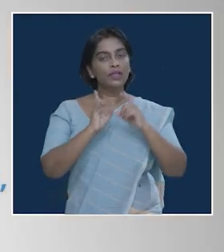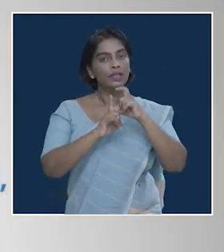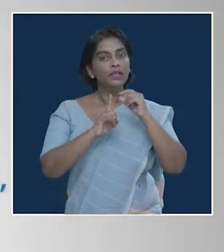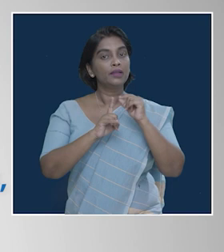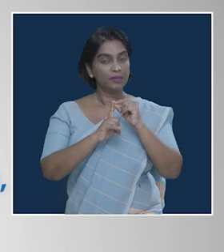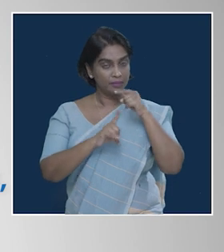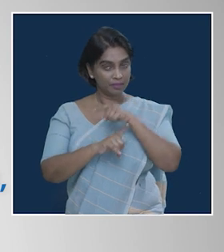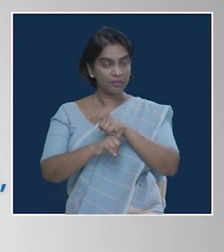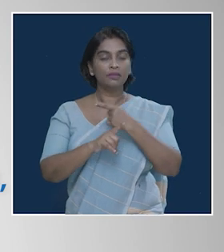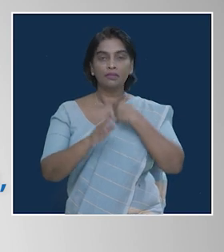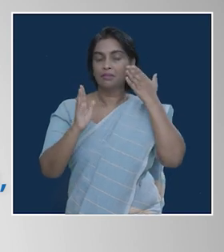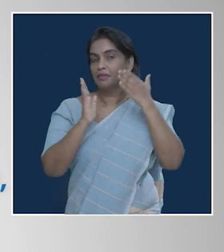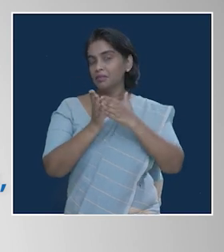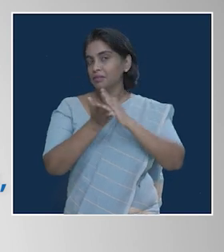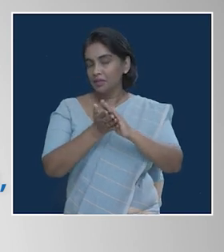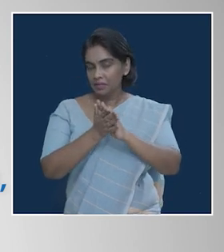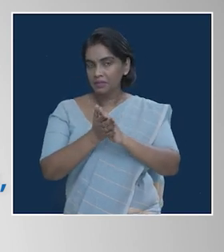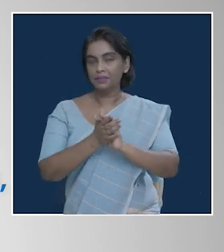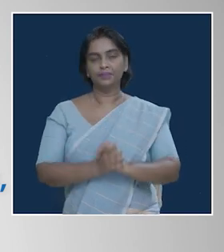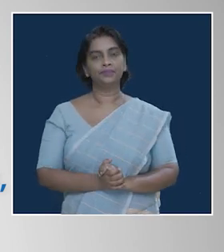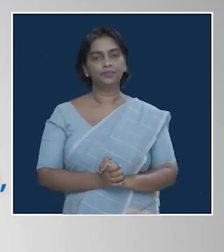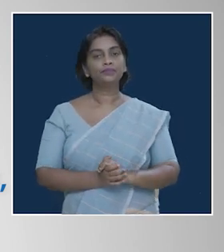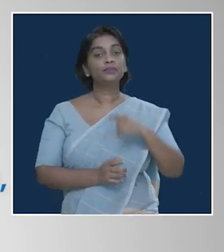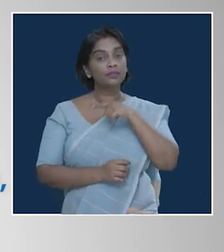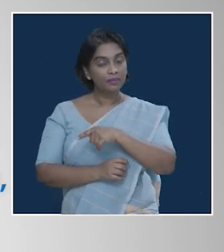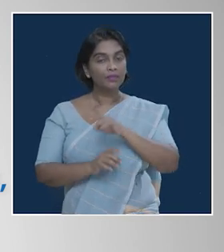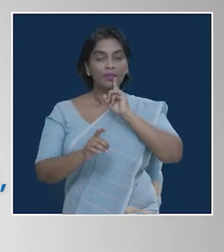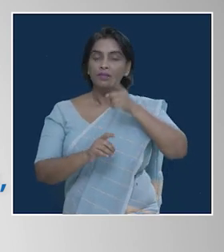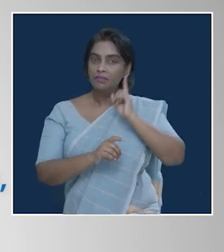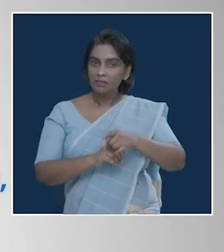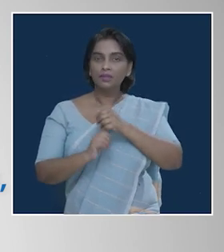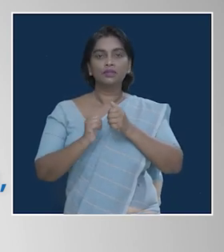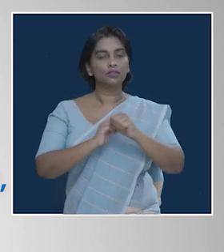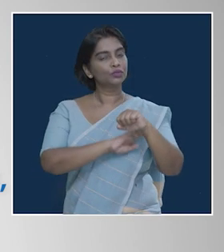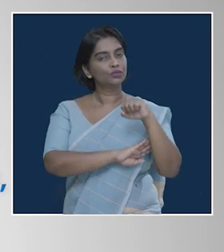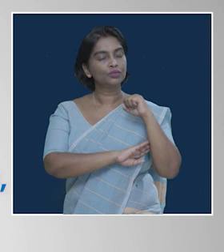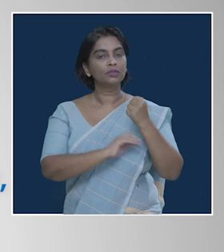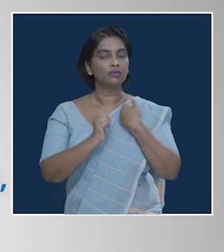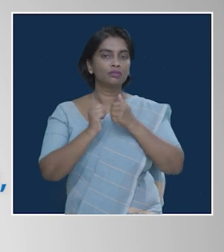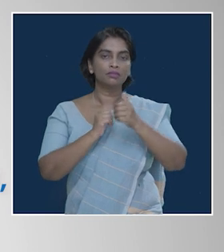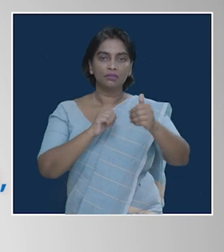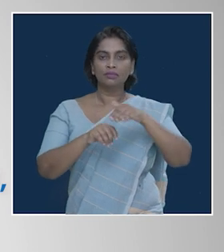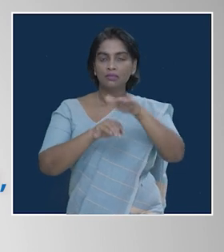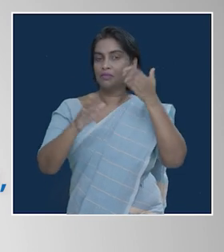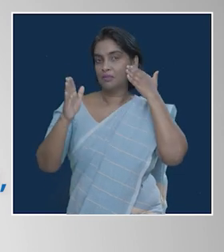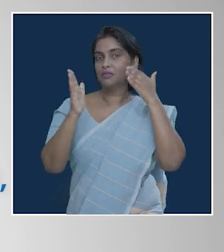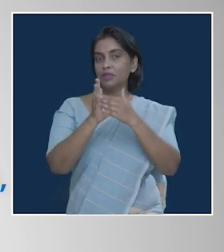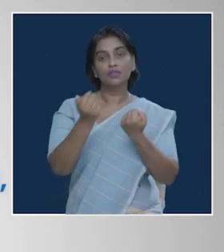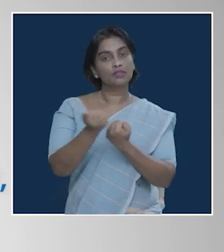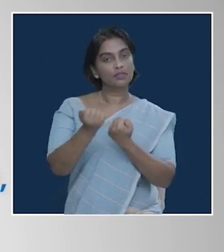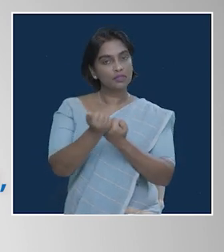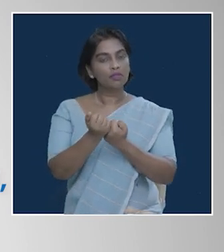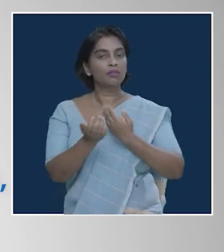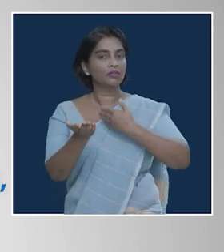UNDP's flagship portfolio on SDG 16, Peace, Justice and Strong Institutions, is committed to